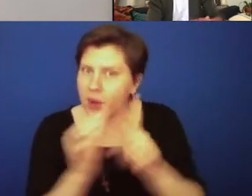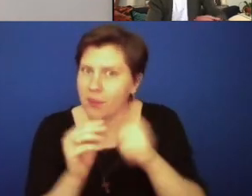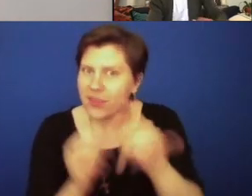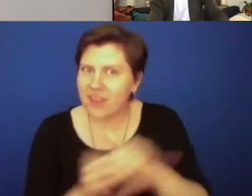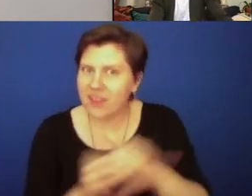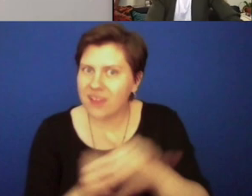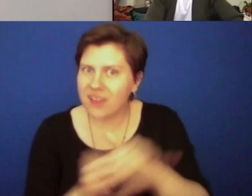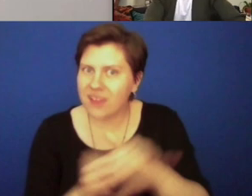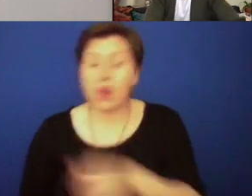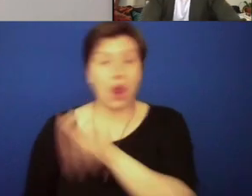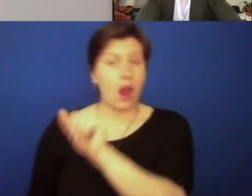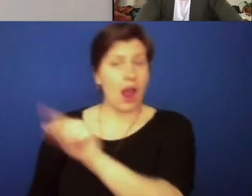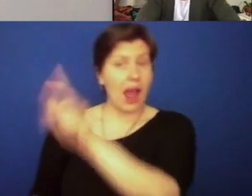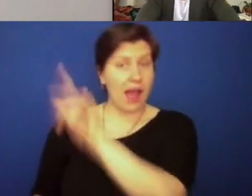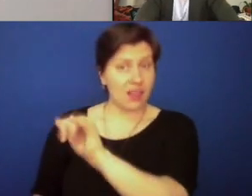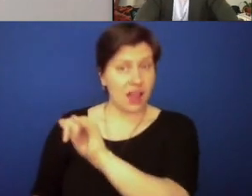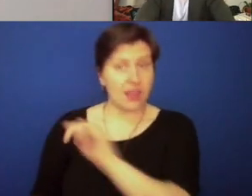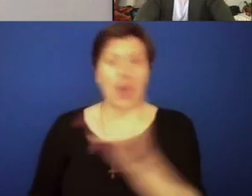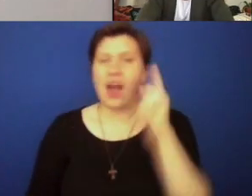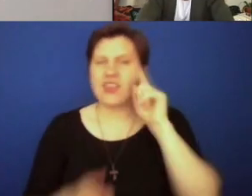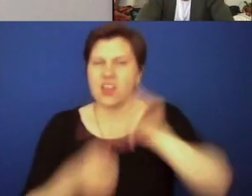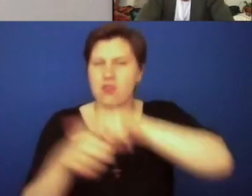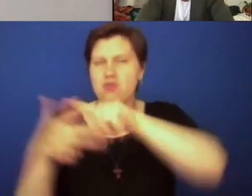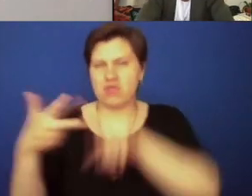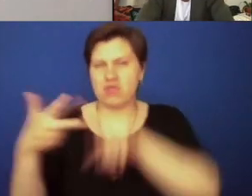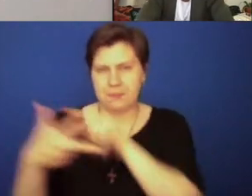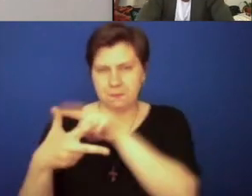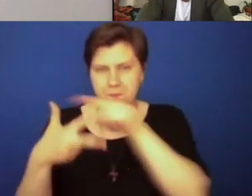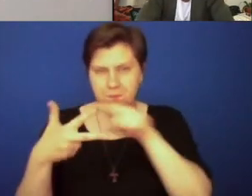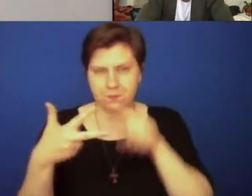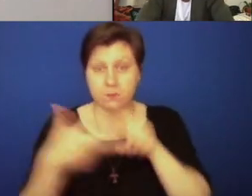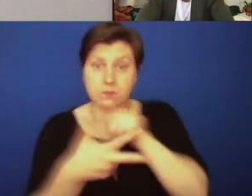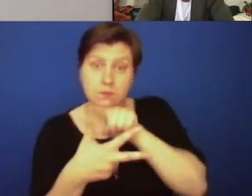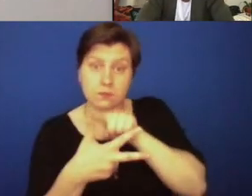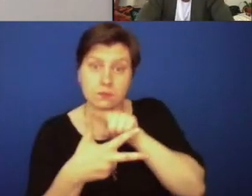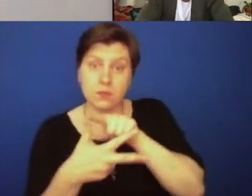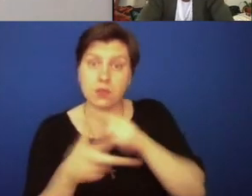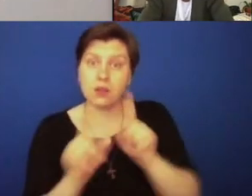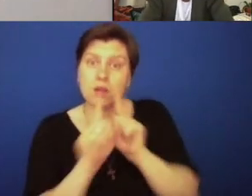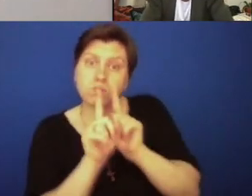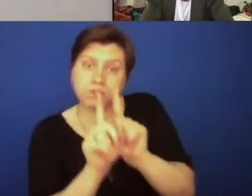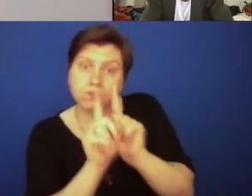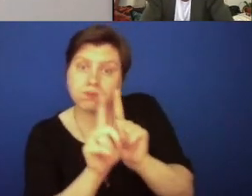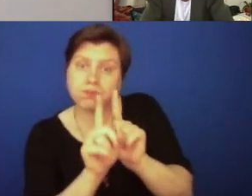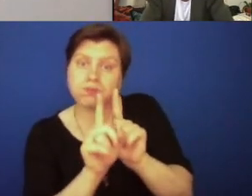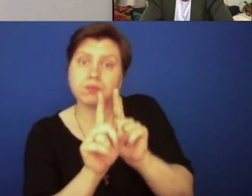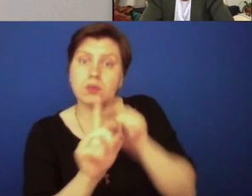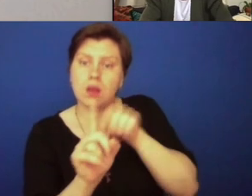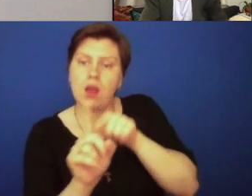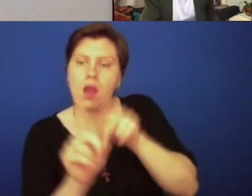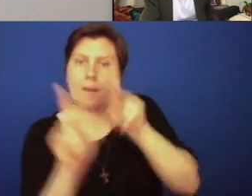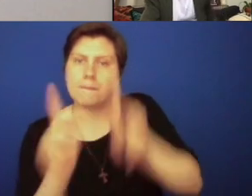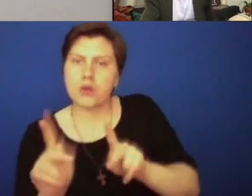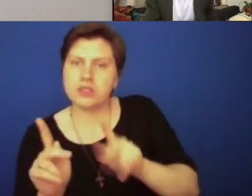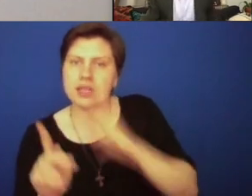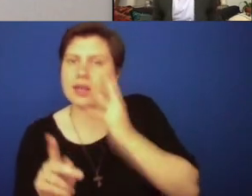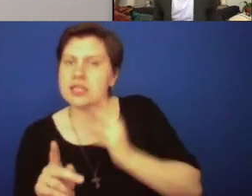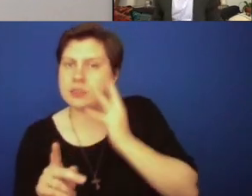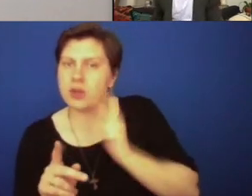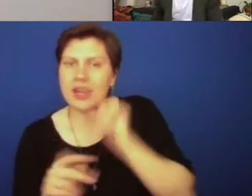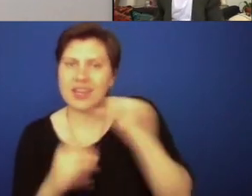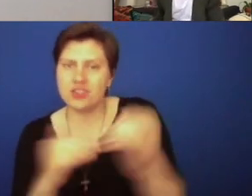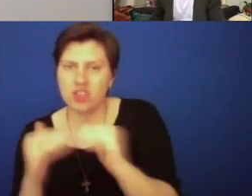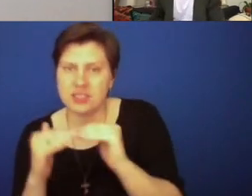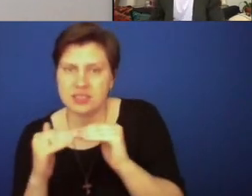an ally in three parts. The first part is someone that walks beside someone that is experiencing injustice.